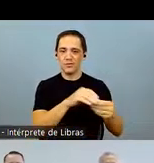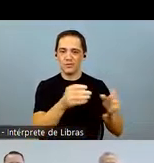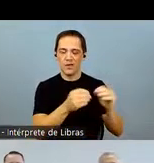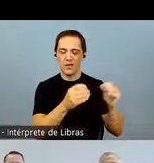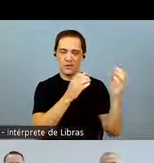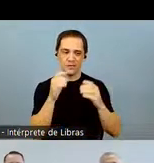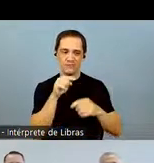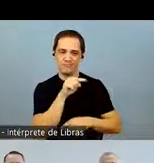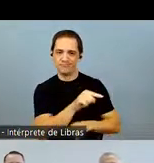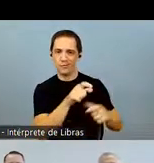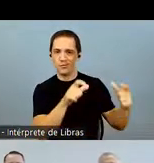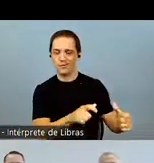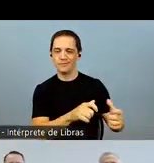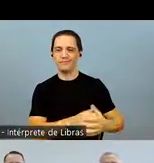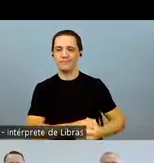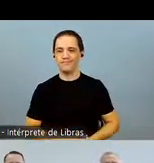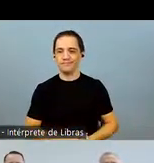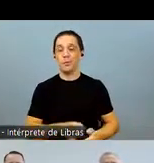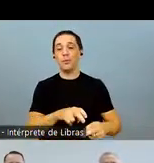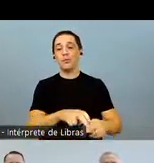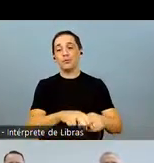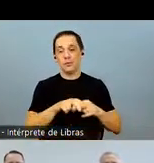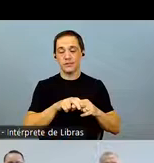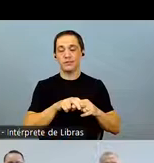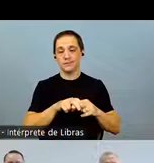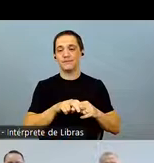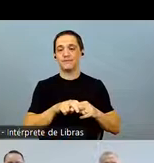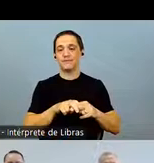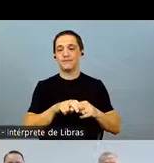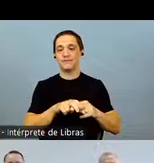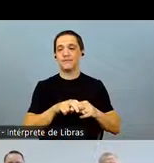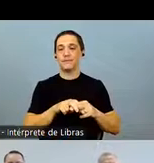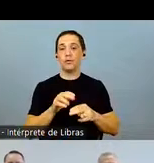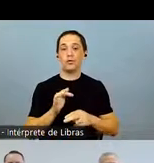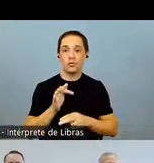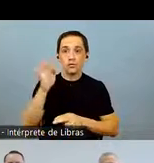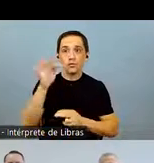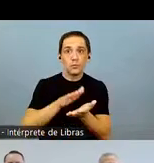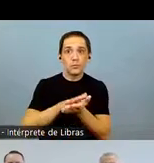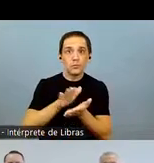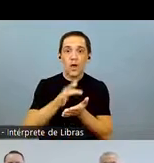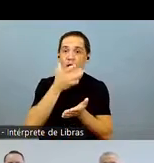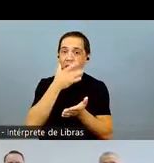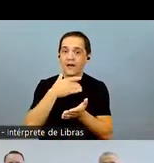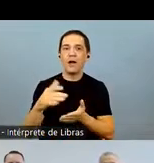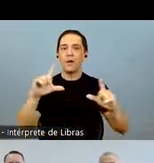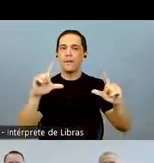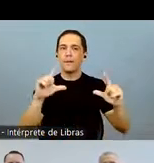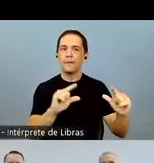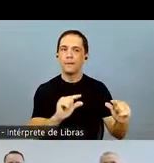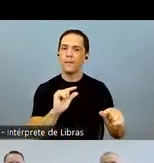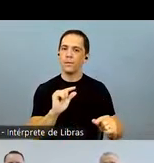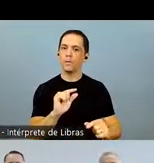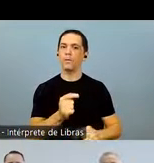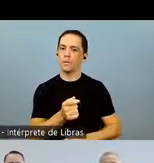of the second crop cotton and corn in that region. This is the reason why we